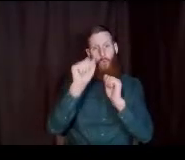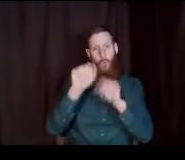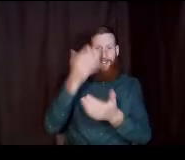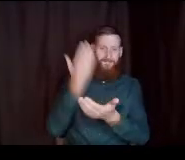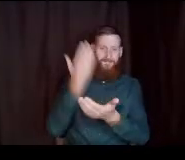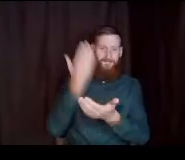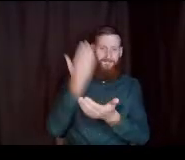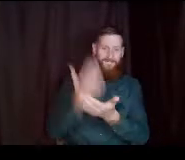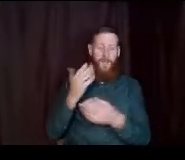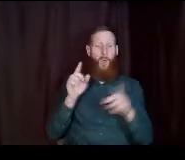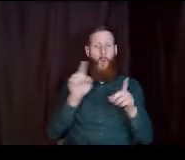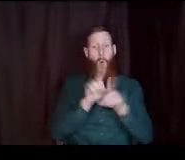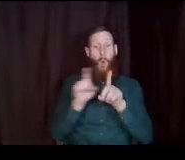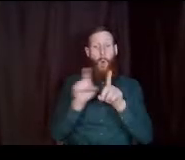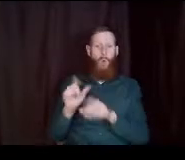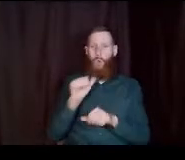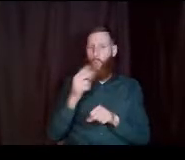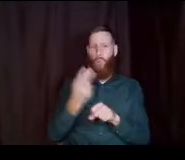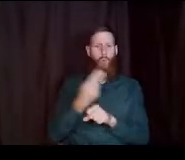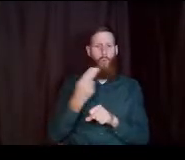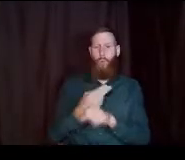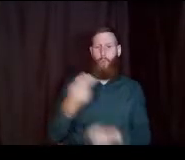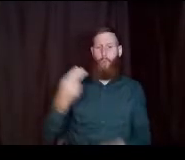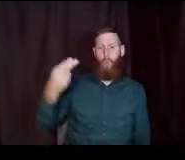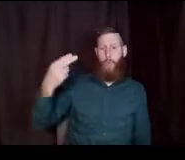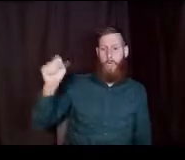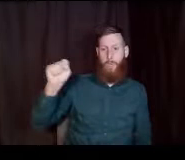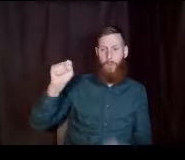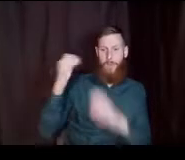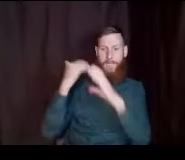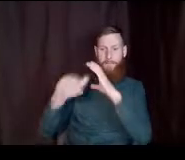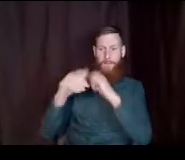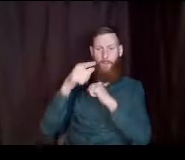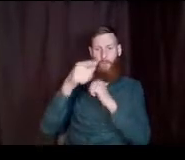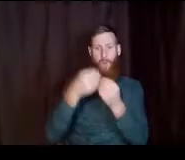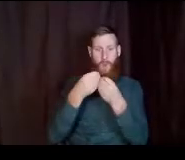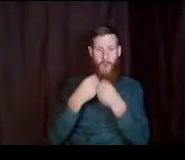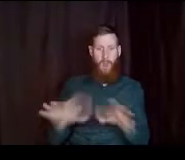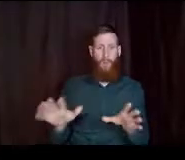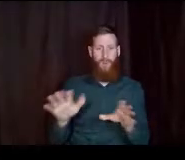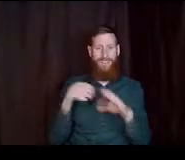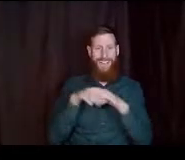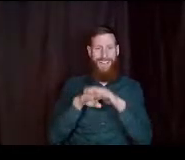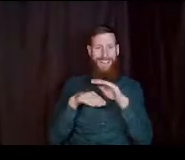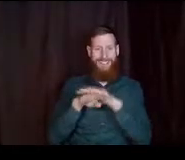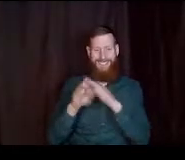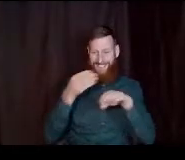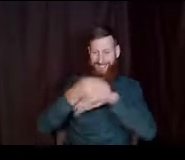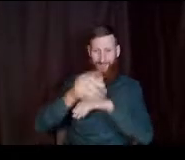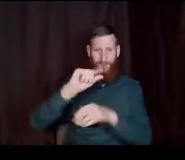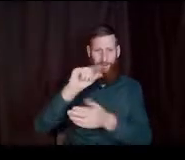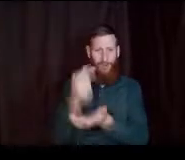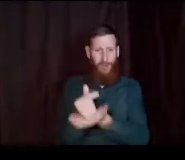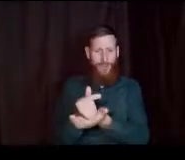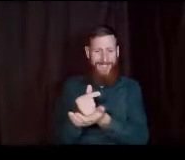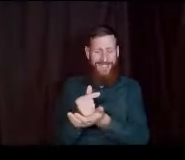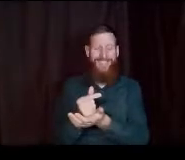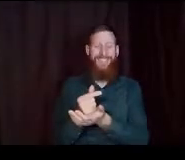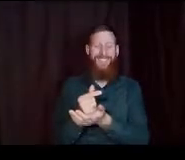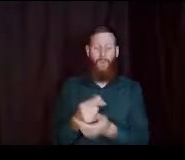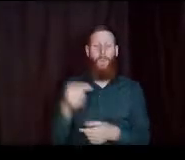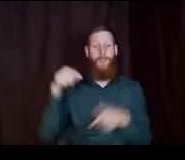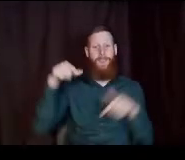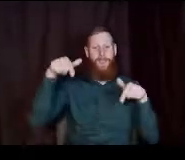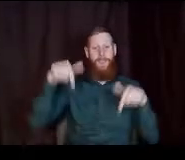also don't use your high school email you'll lose access to your high school email after you graduate so this is a great